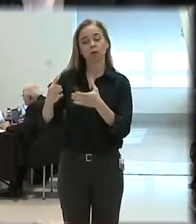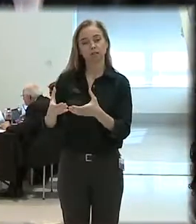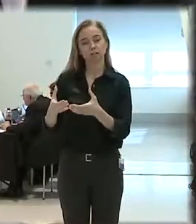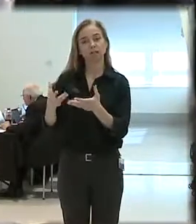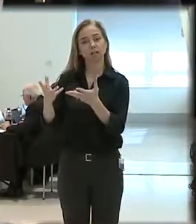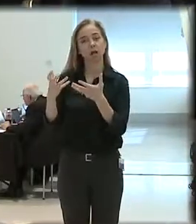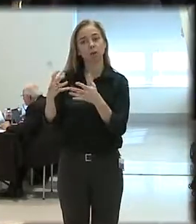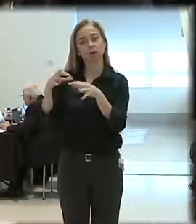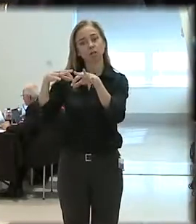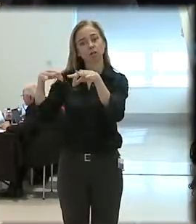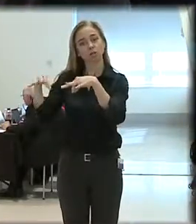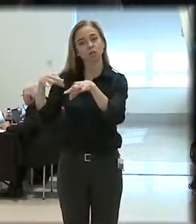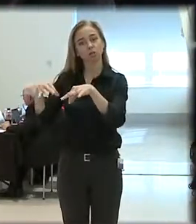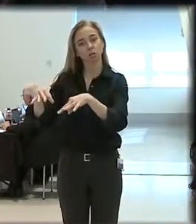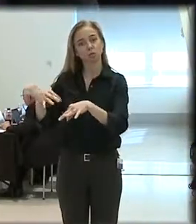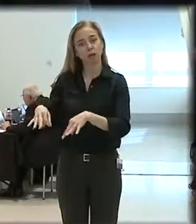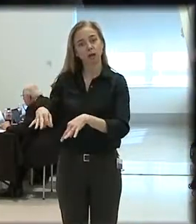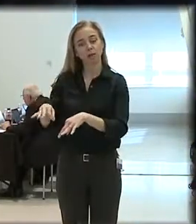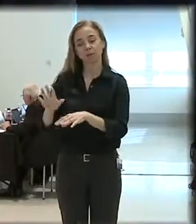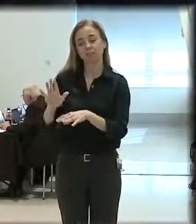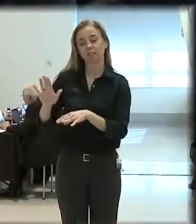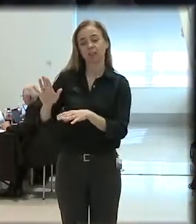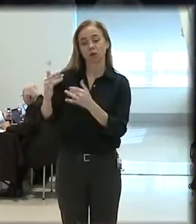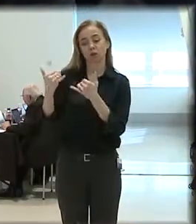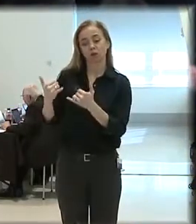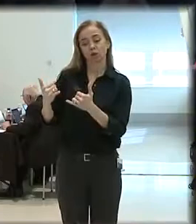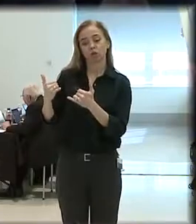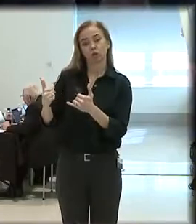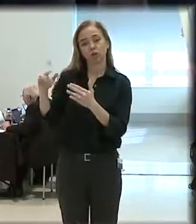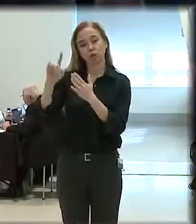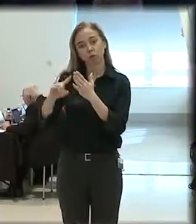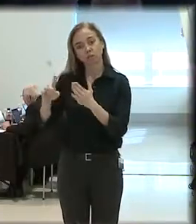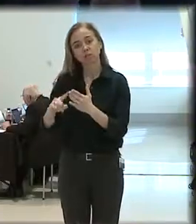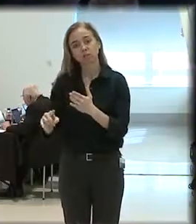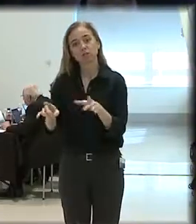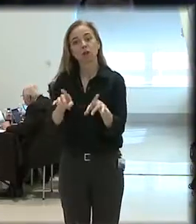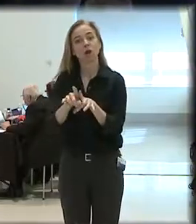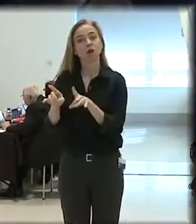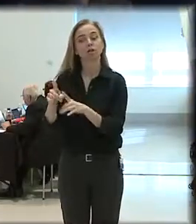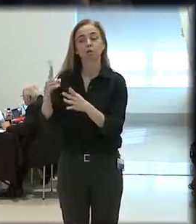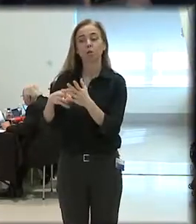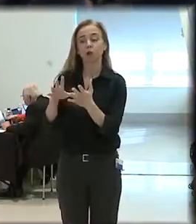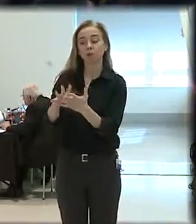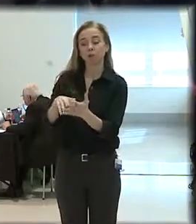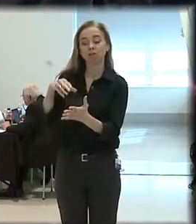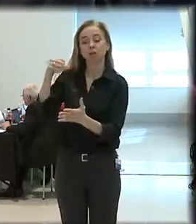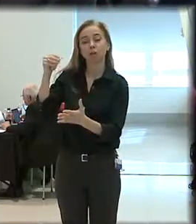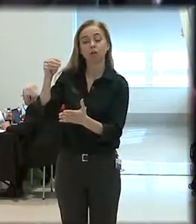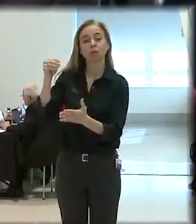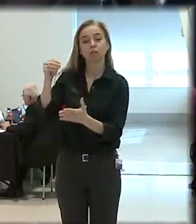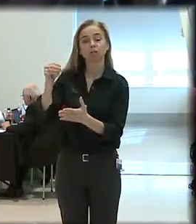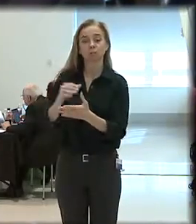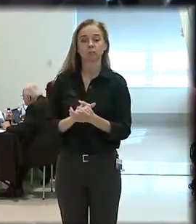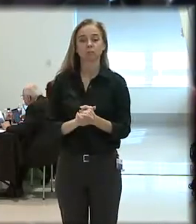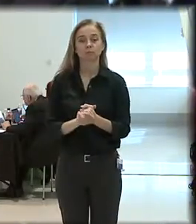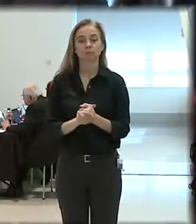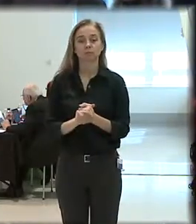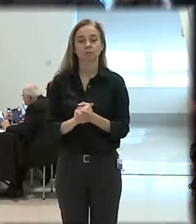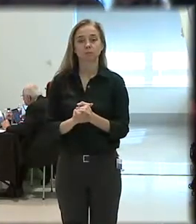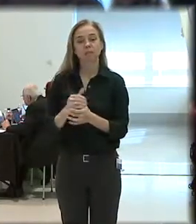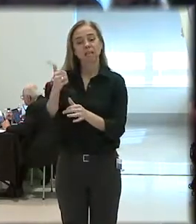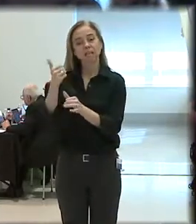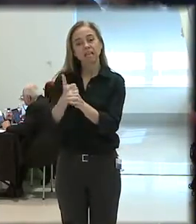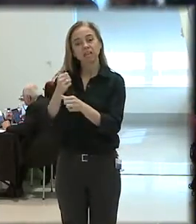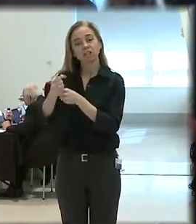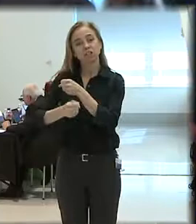describe to you PERF's current research and what we have learned from many forward-thinking police chiefs, Each